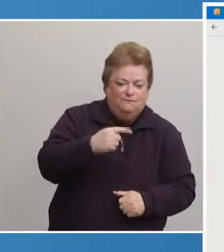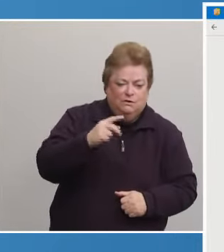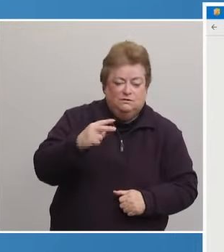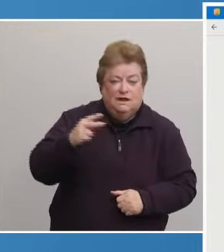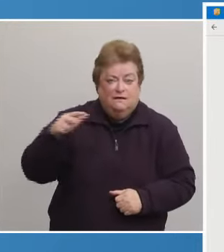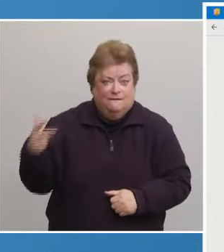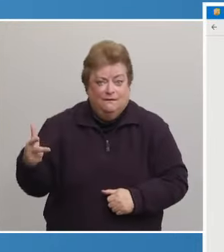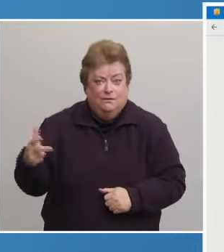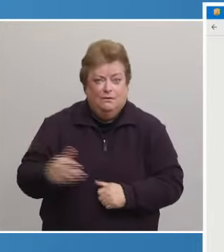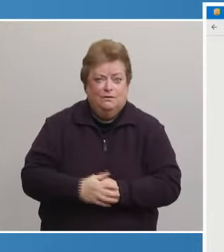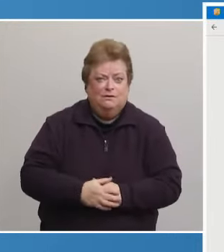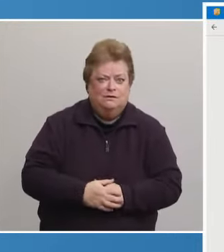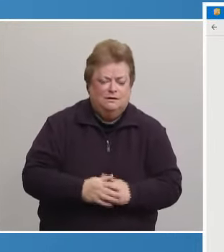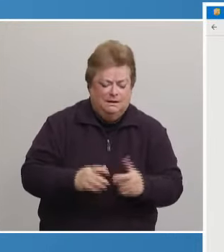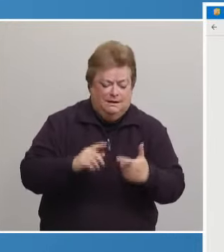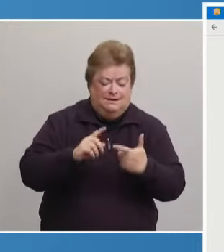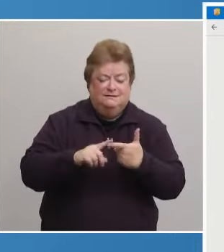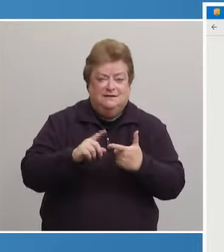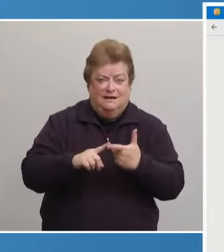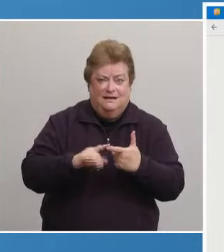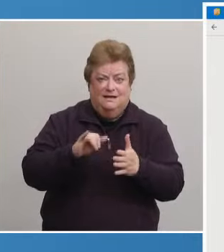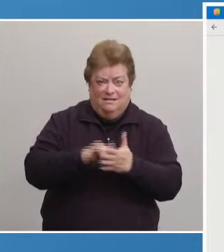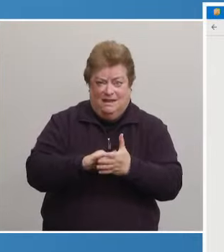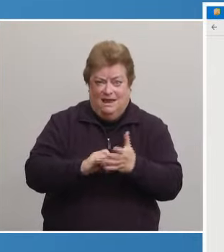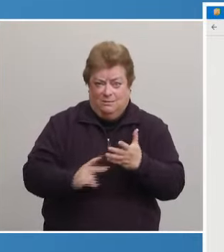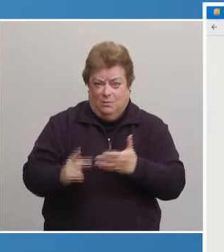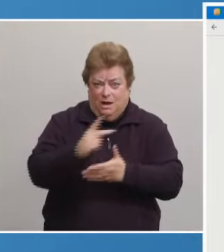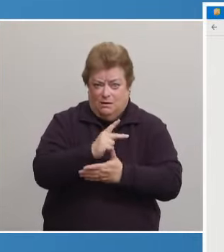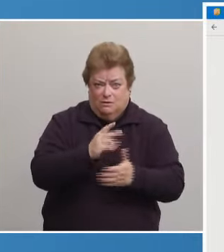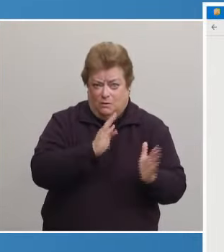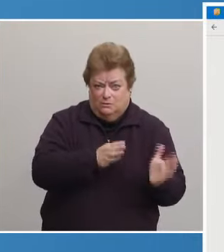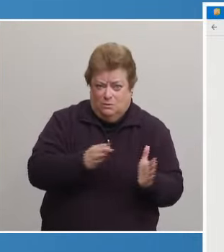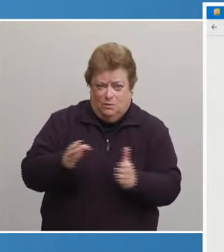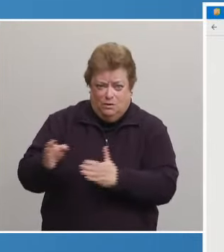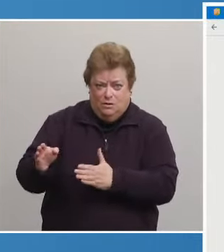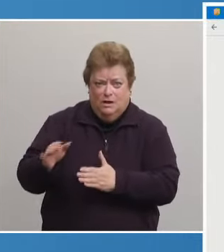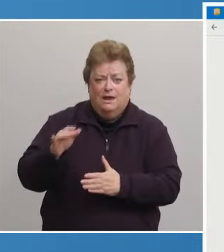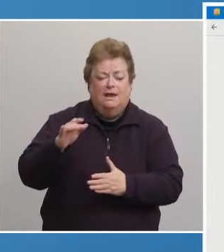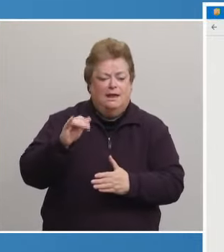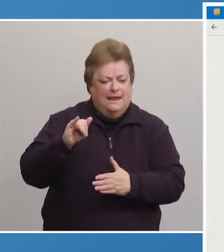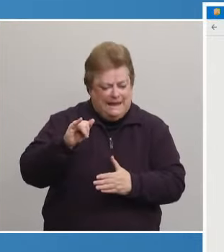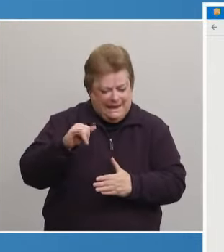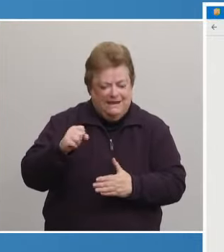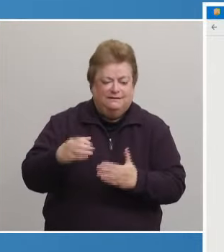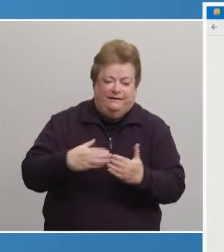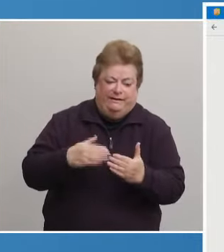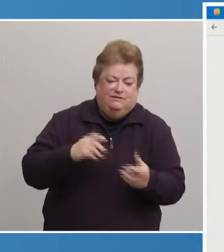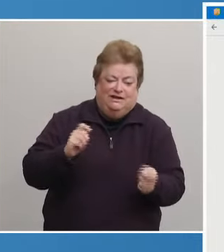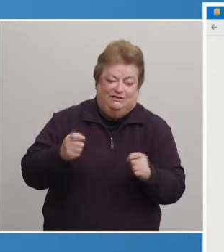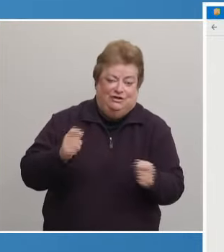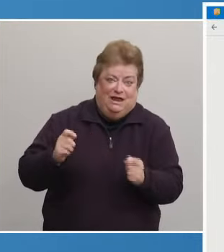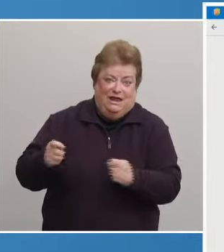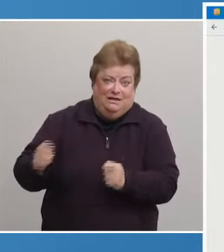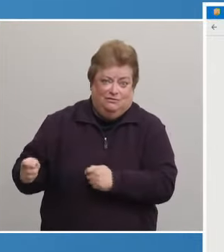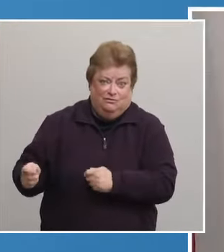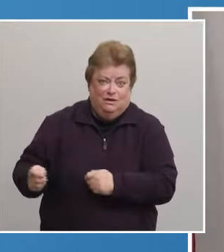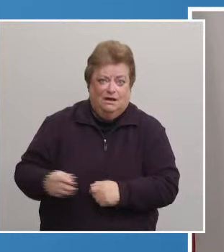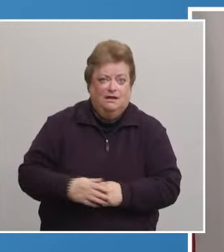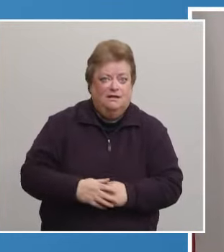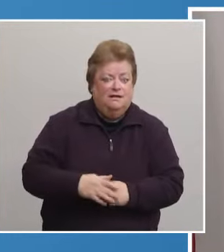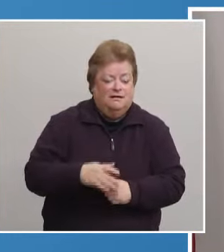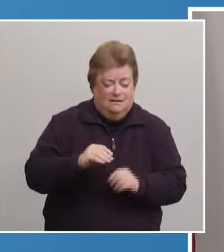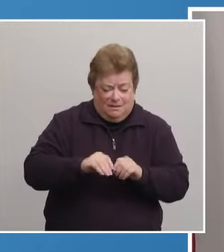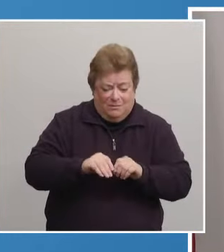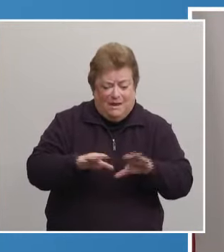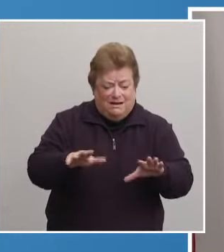that prioritized order of vaccine recipients is subject to change. The pandemic continues to be a rapidly evolving